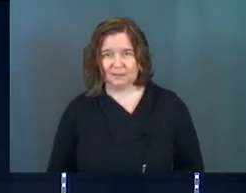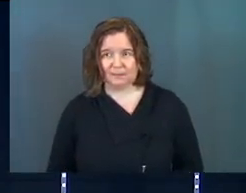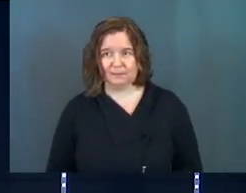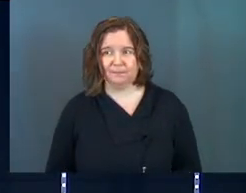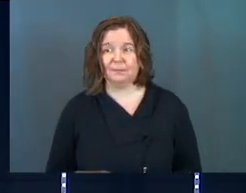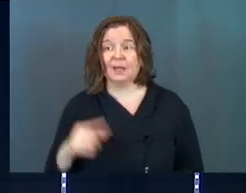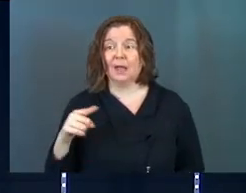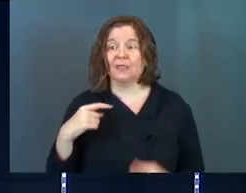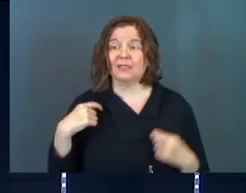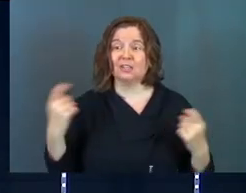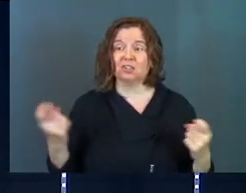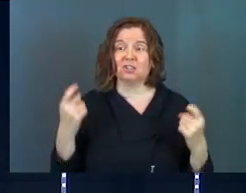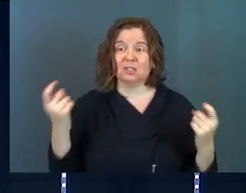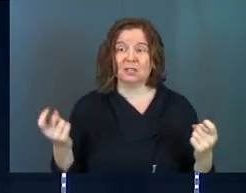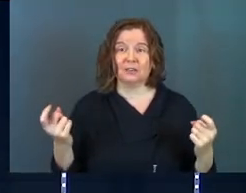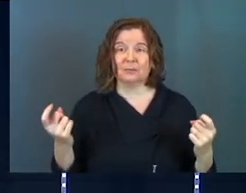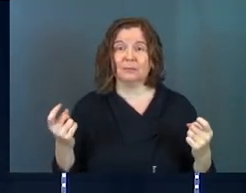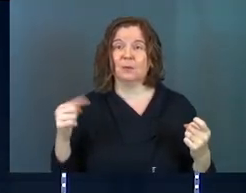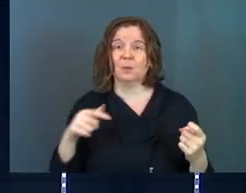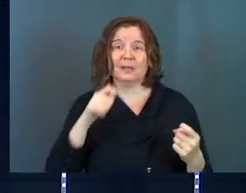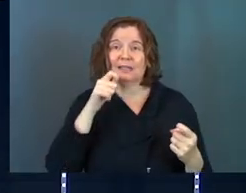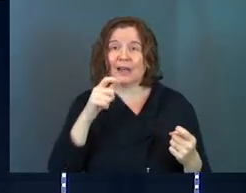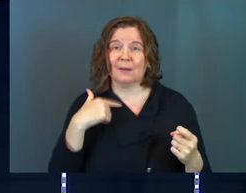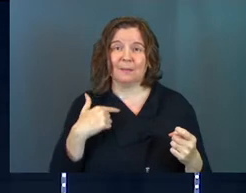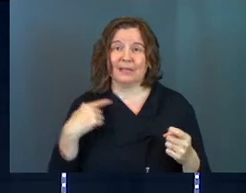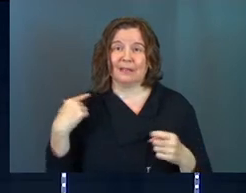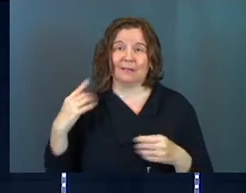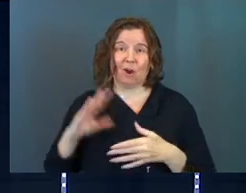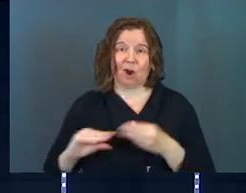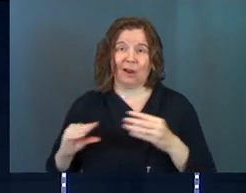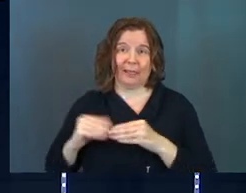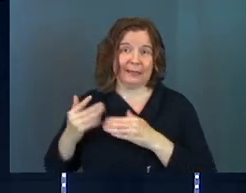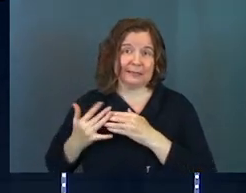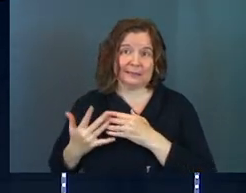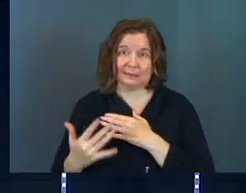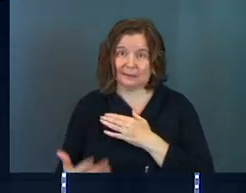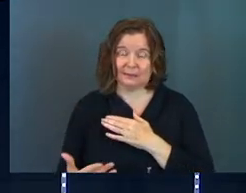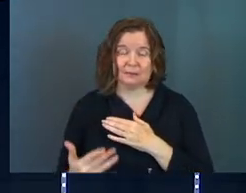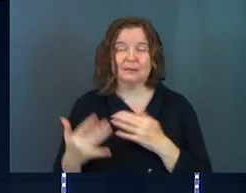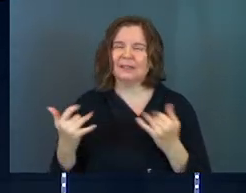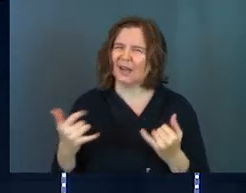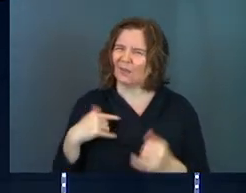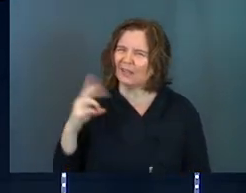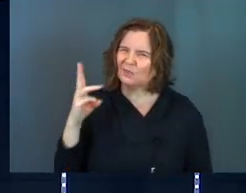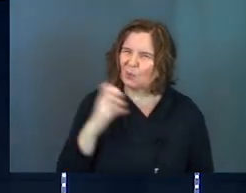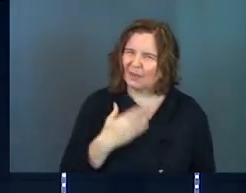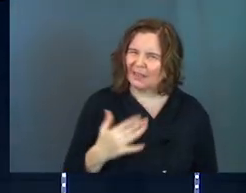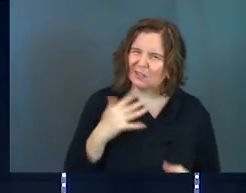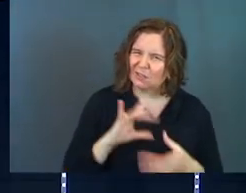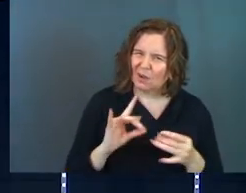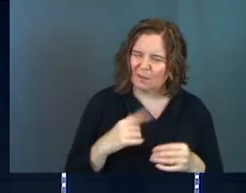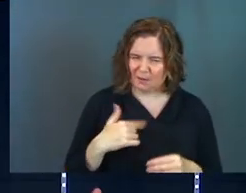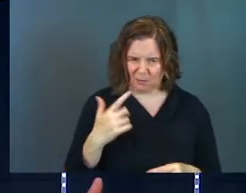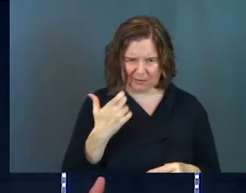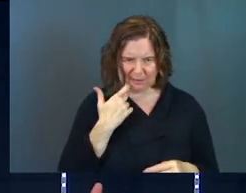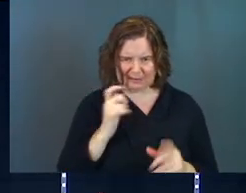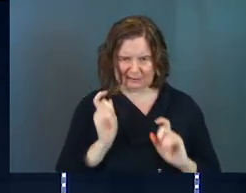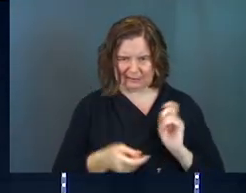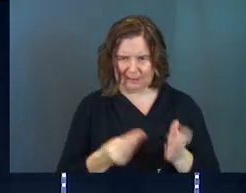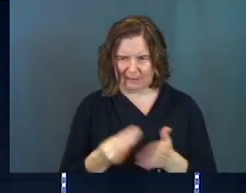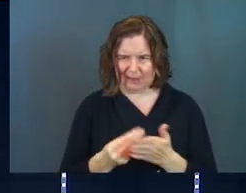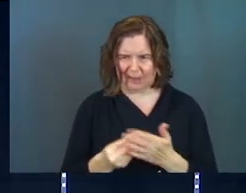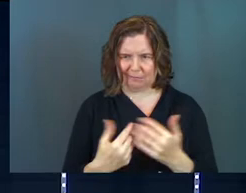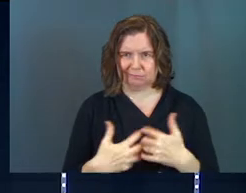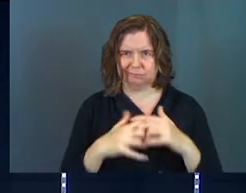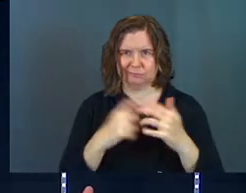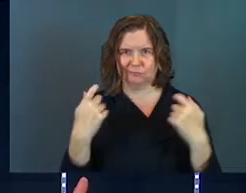And this gym, this will not be our legacy. Now, isn't that a weird thing to talk about? Aren't we about to give a whole lot of